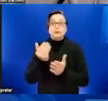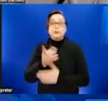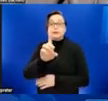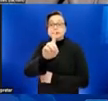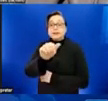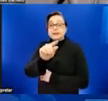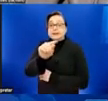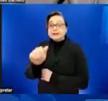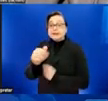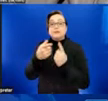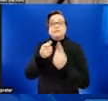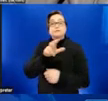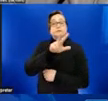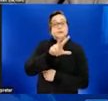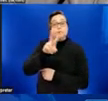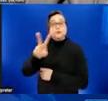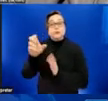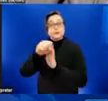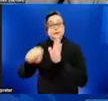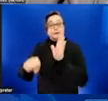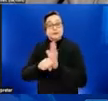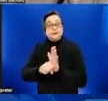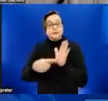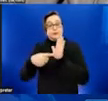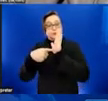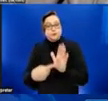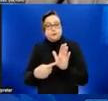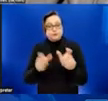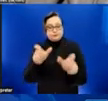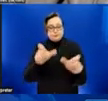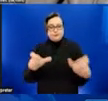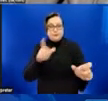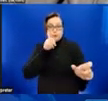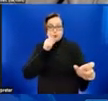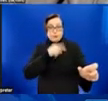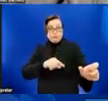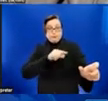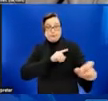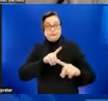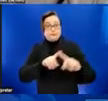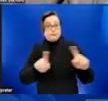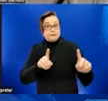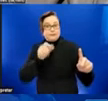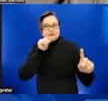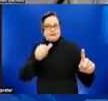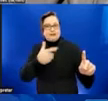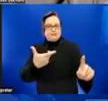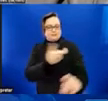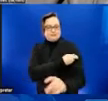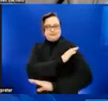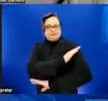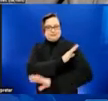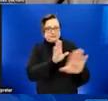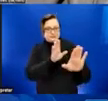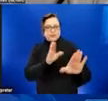show that those who were eligible and did not receive the monkeypox vaccine were about 14 times more likely